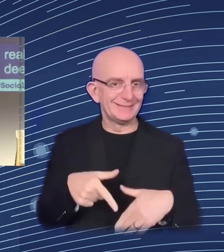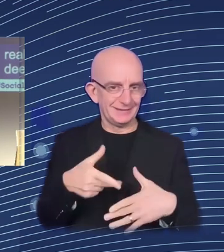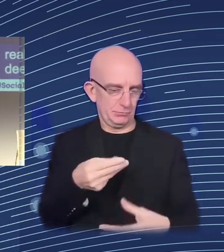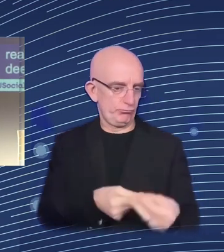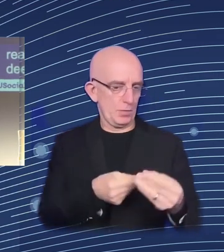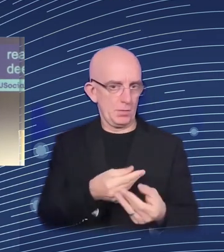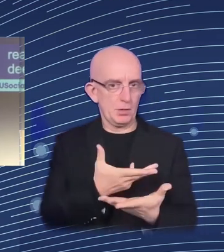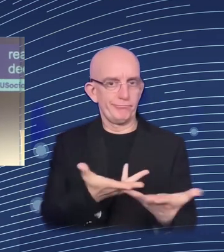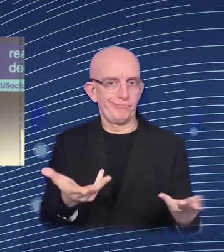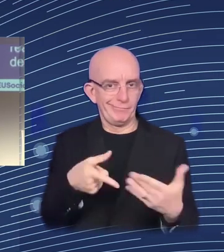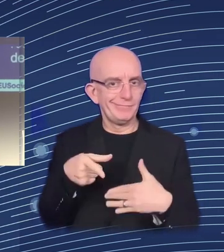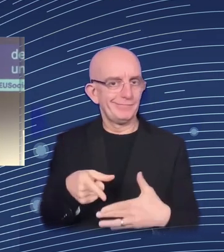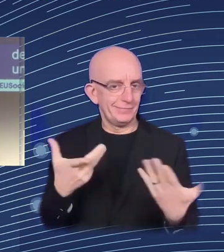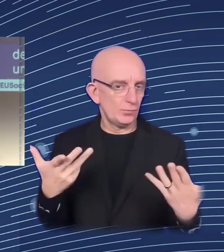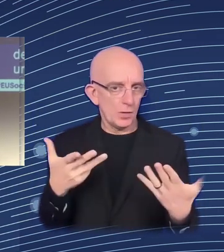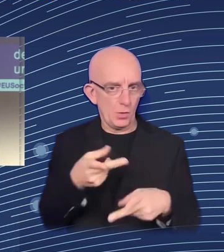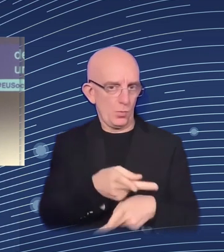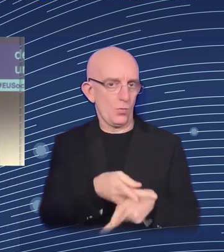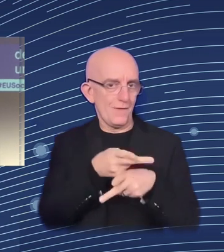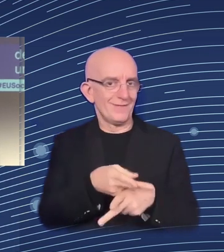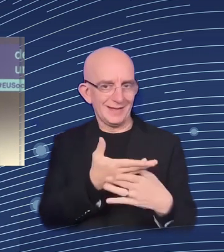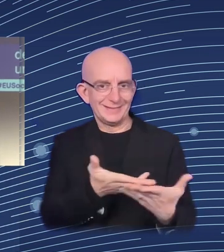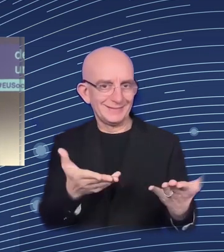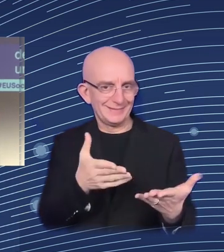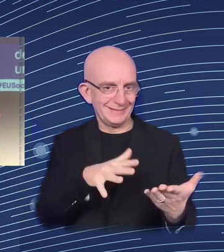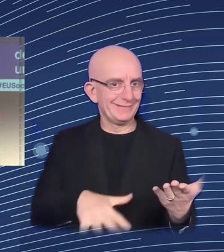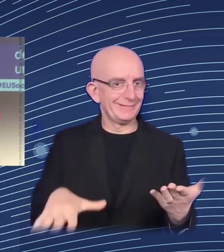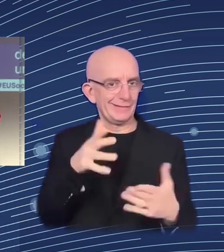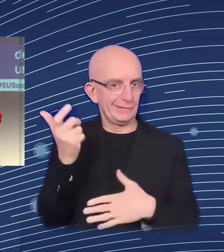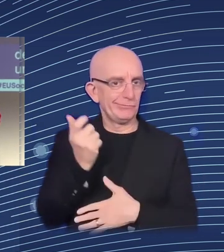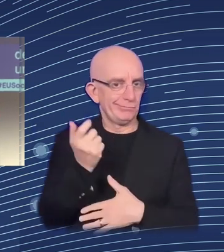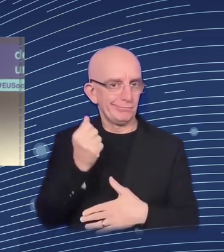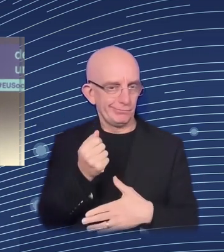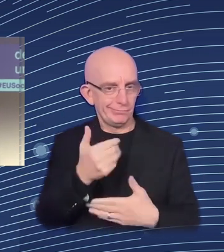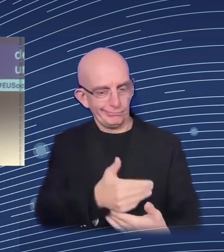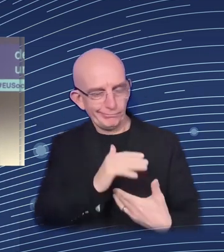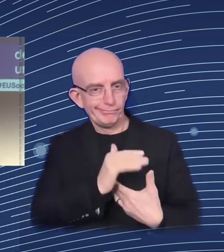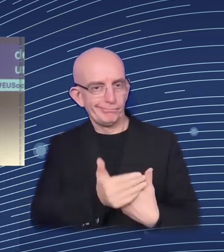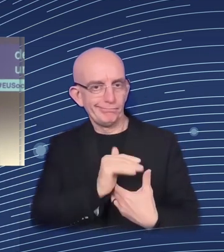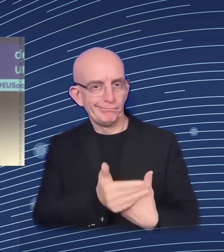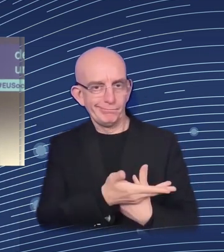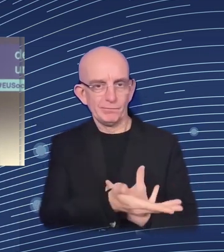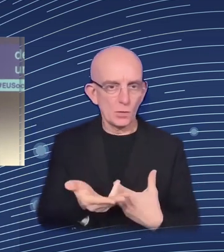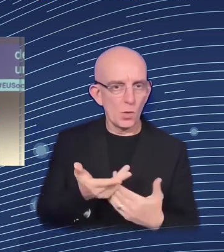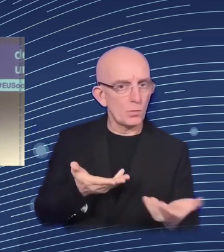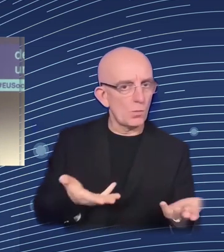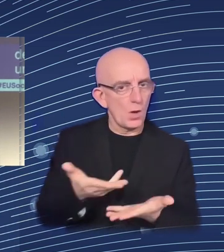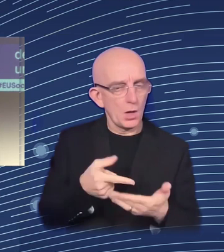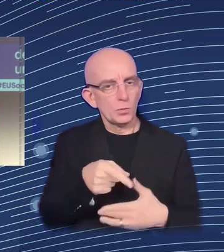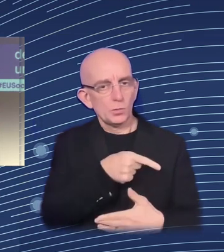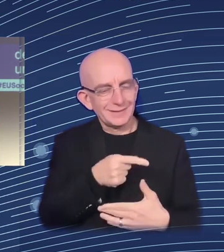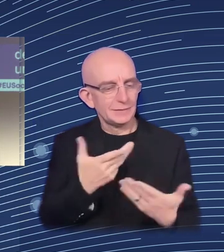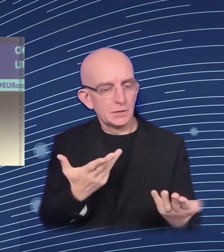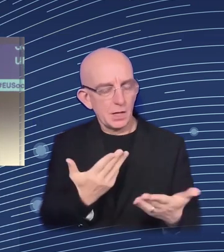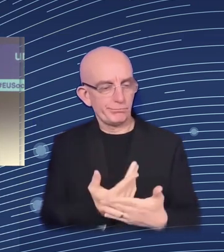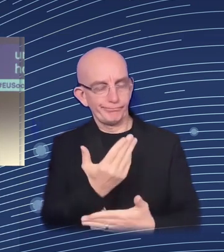by the transformation, but also how governments are incorporating digitalization digitalization